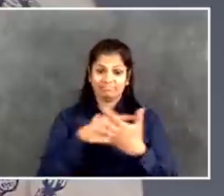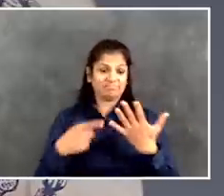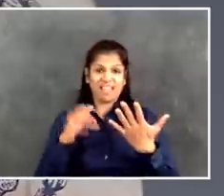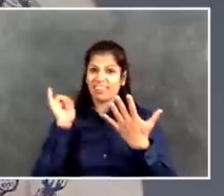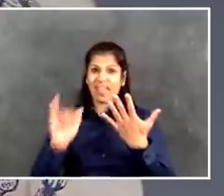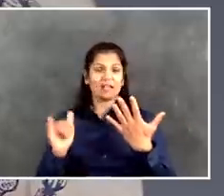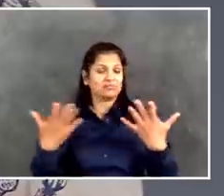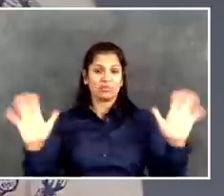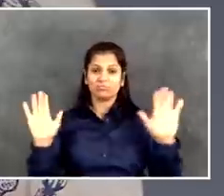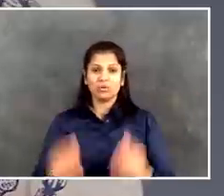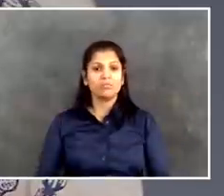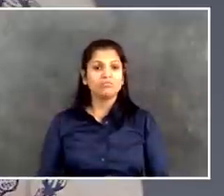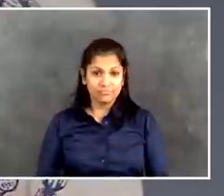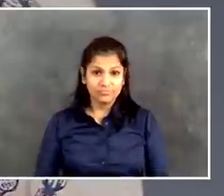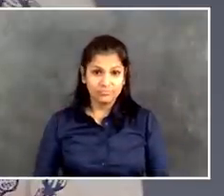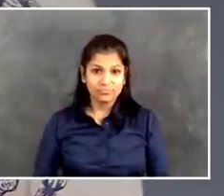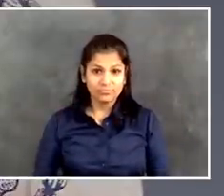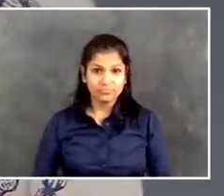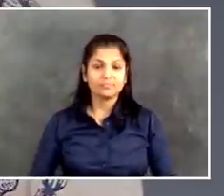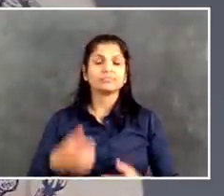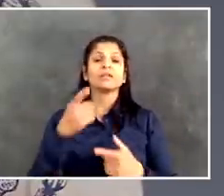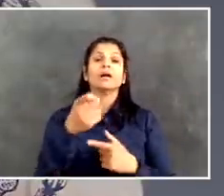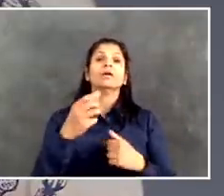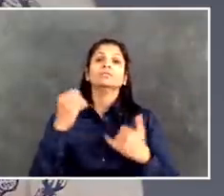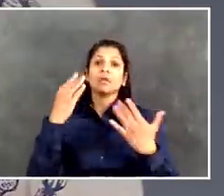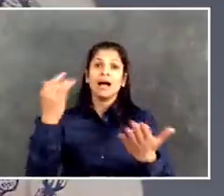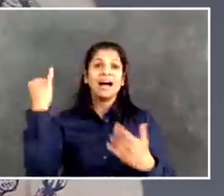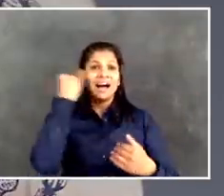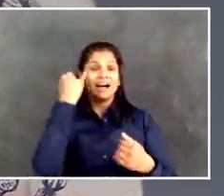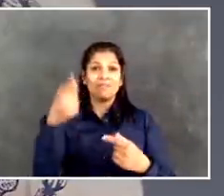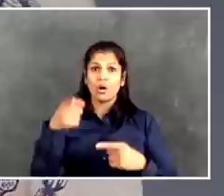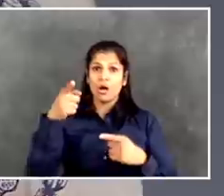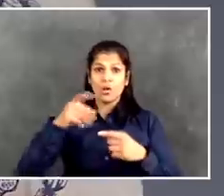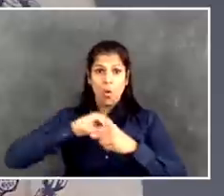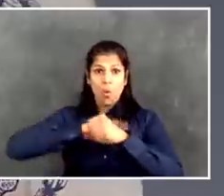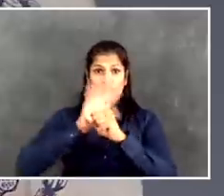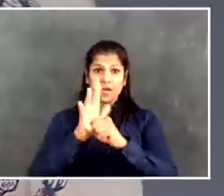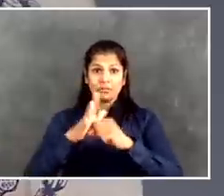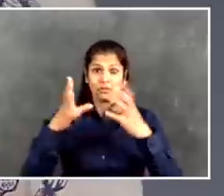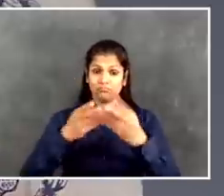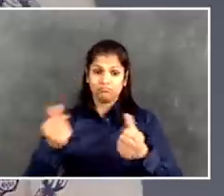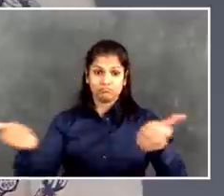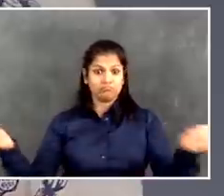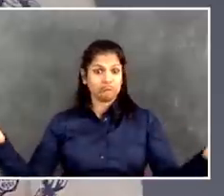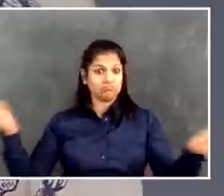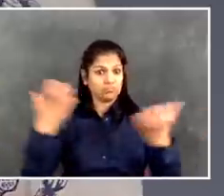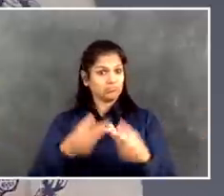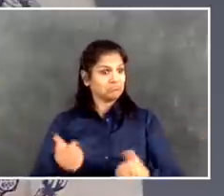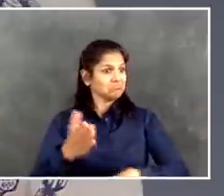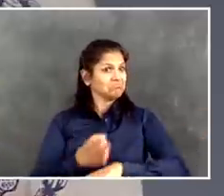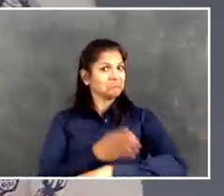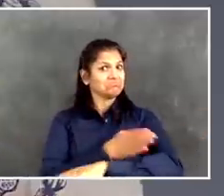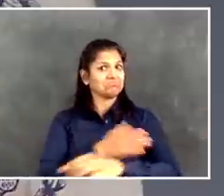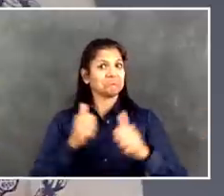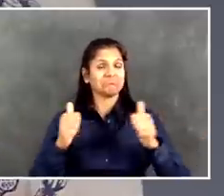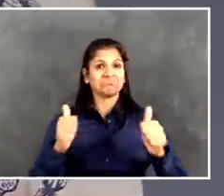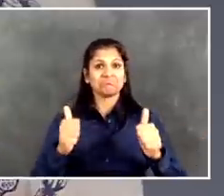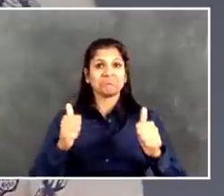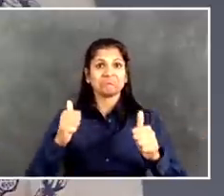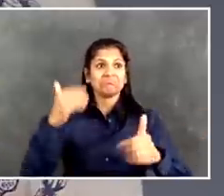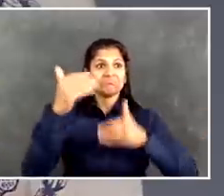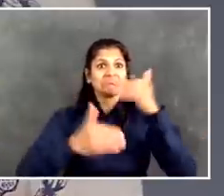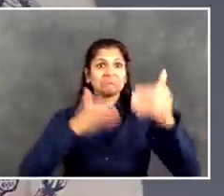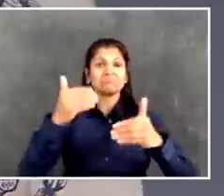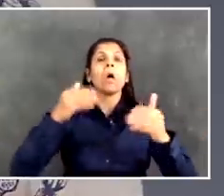Look, if this situation improves going forward, and we can do some creative things with young people, of course I want to do that. But again,